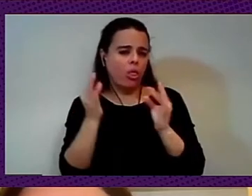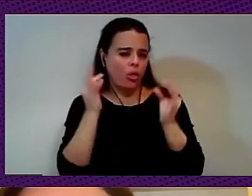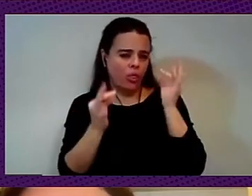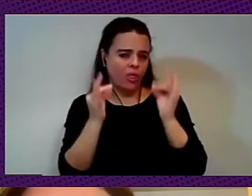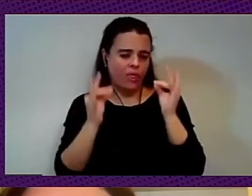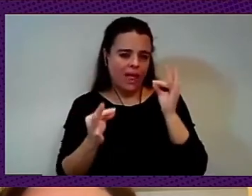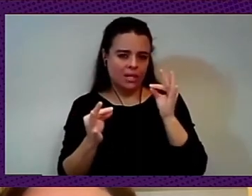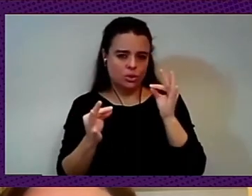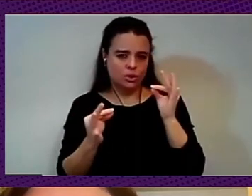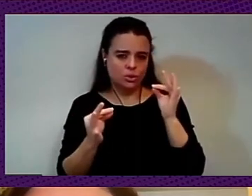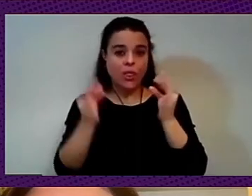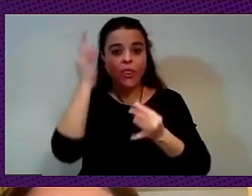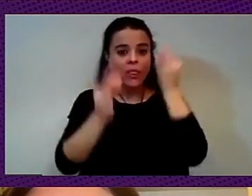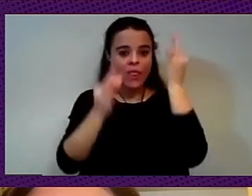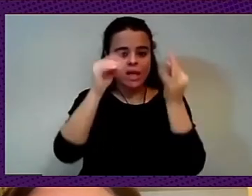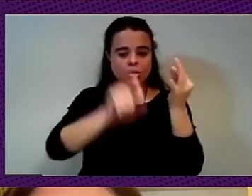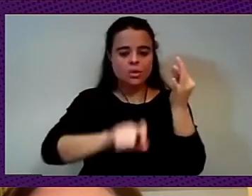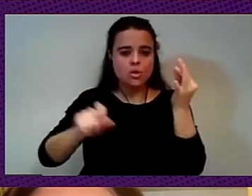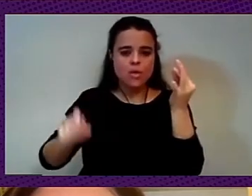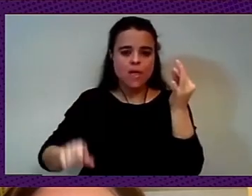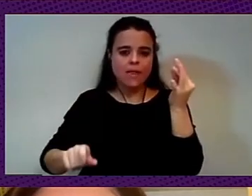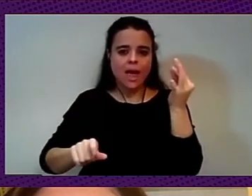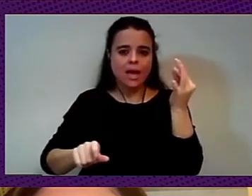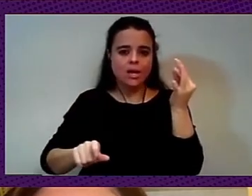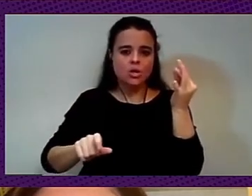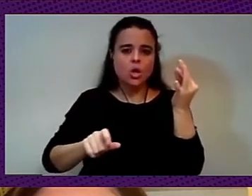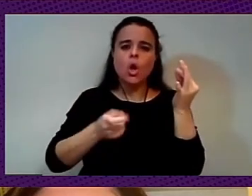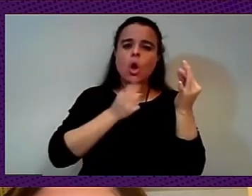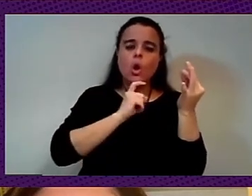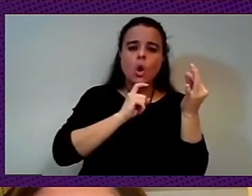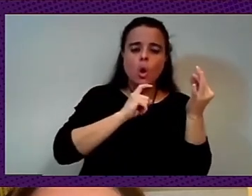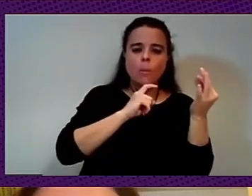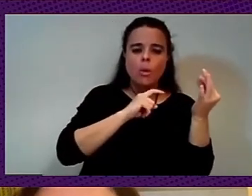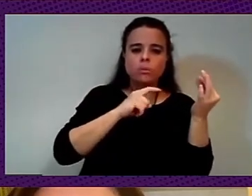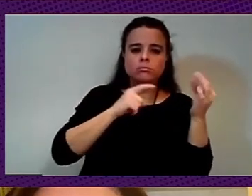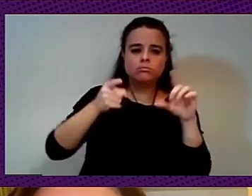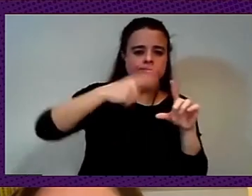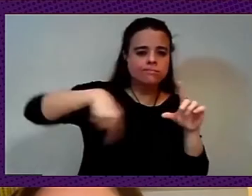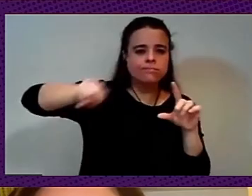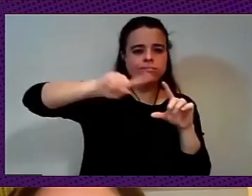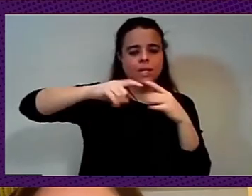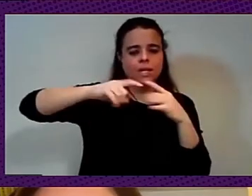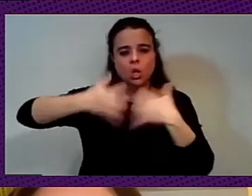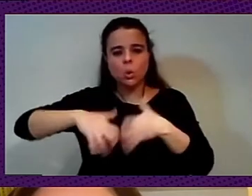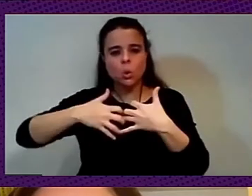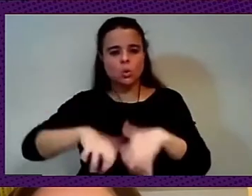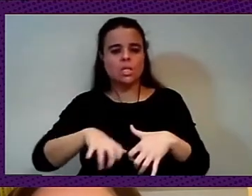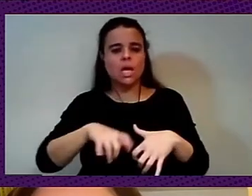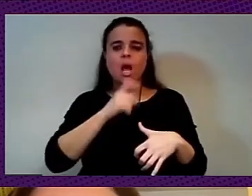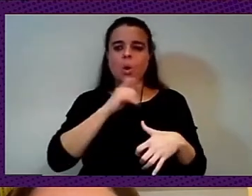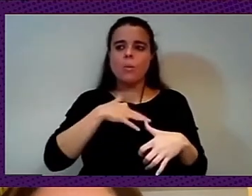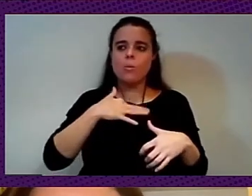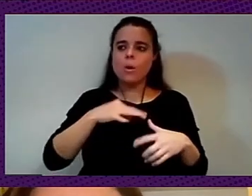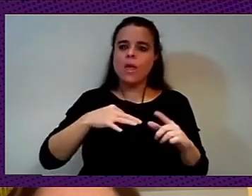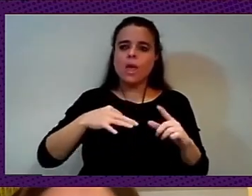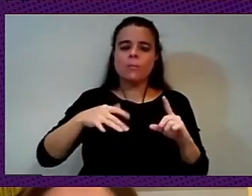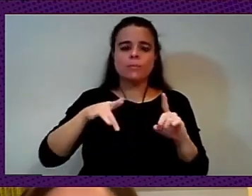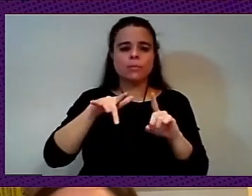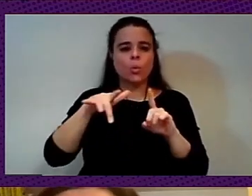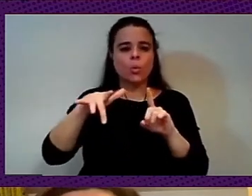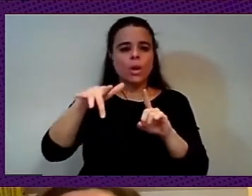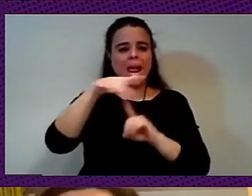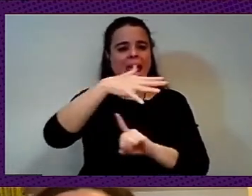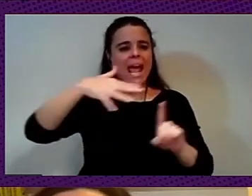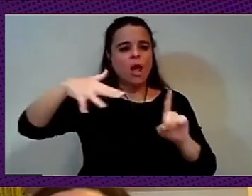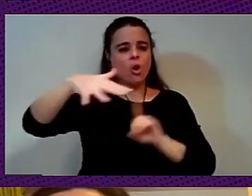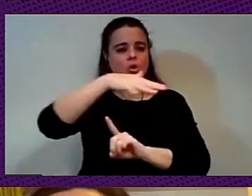create a kind of a local ecosystem of startups, not followed by the neoliberal logic of entrepreneurship, but with